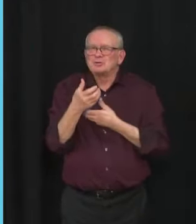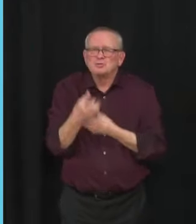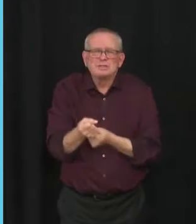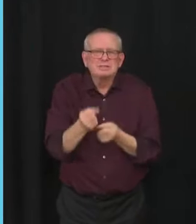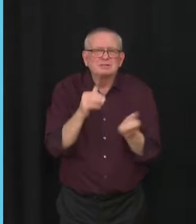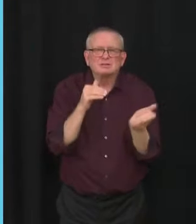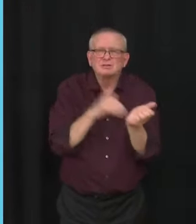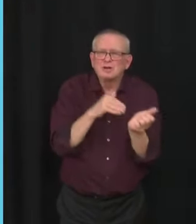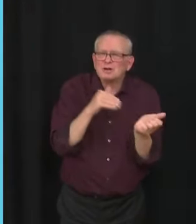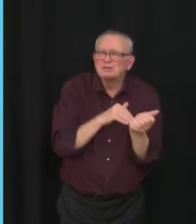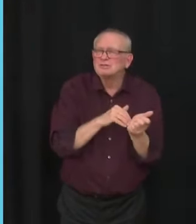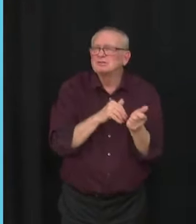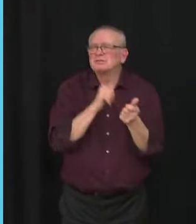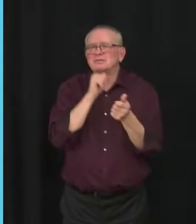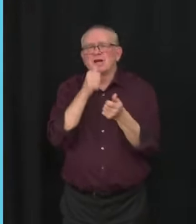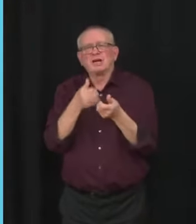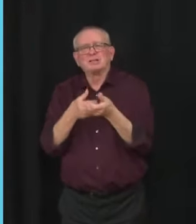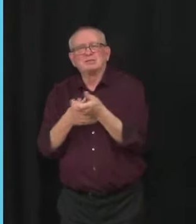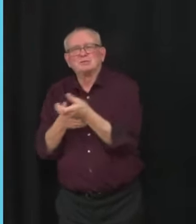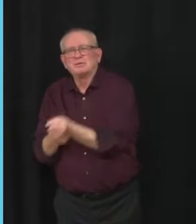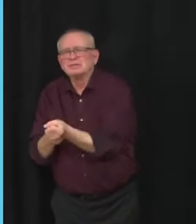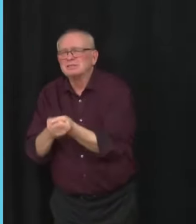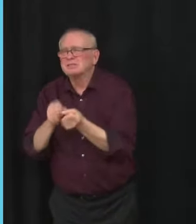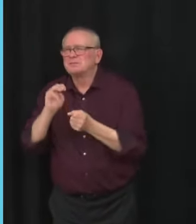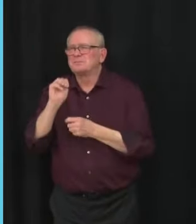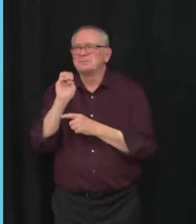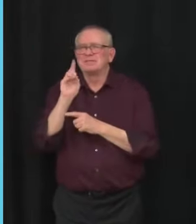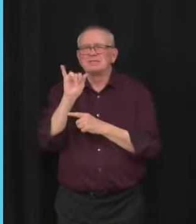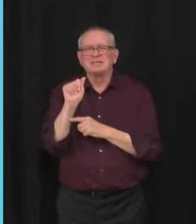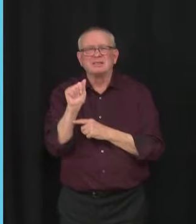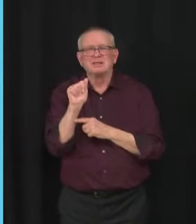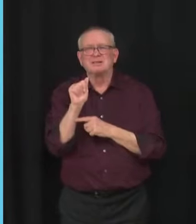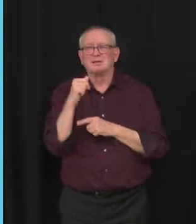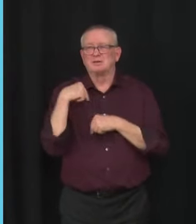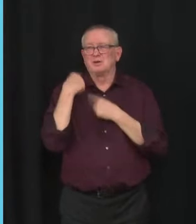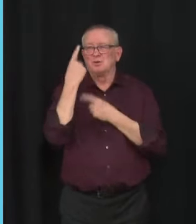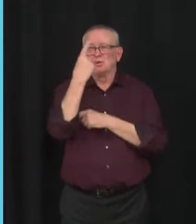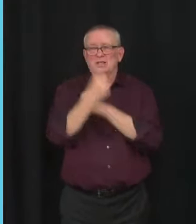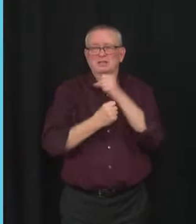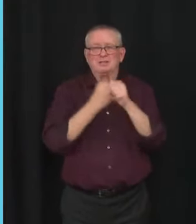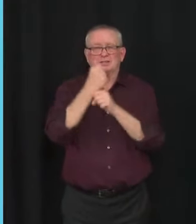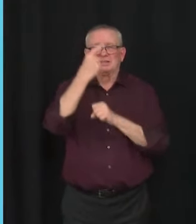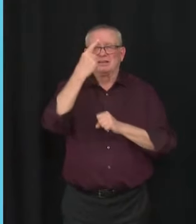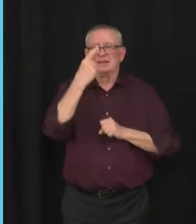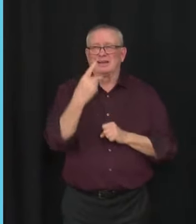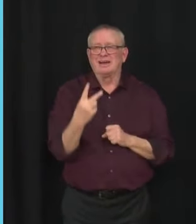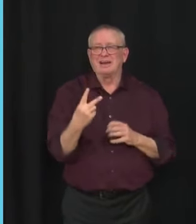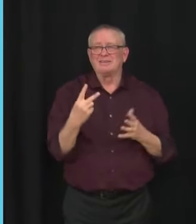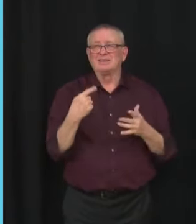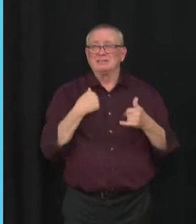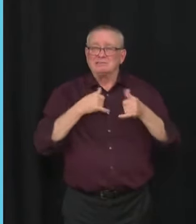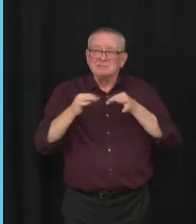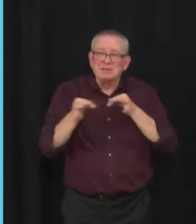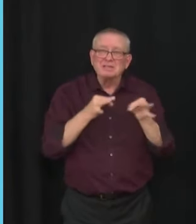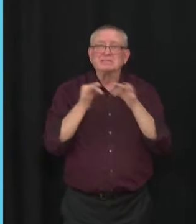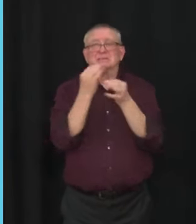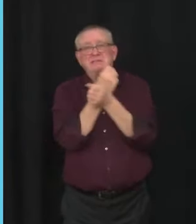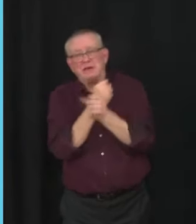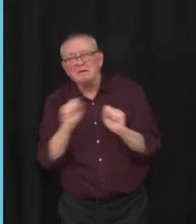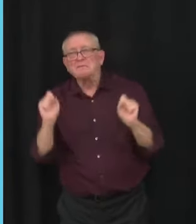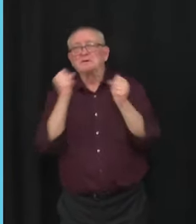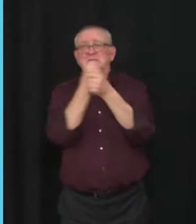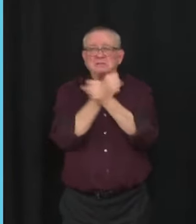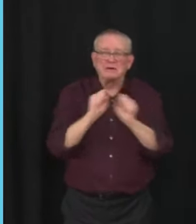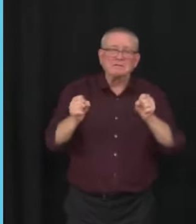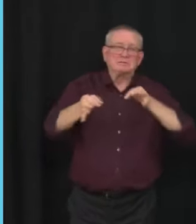telling adults that vaccines are safe. How are you going to win over parents now who after about a year are suspicious